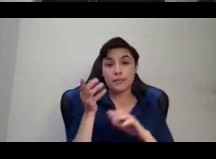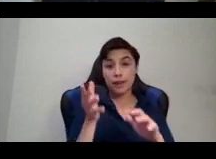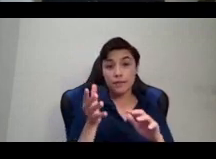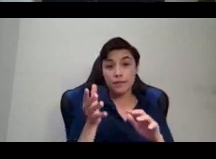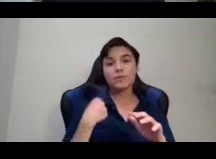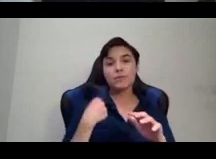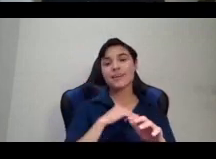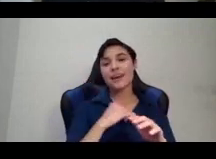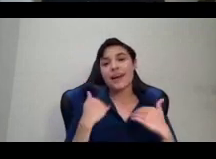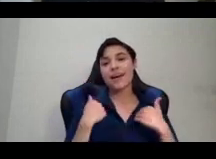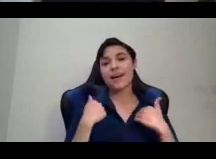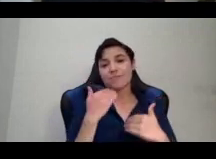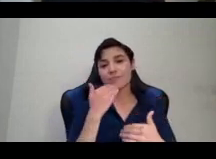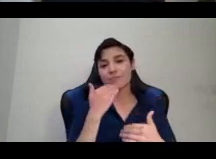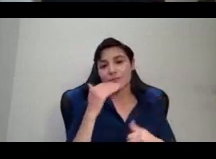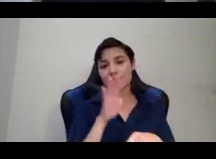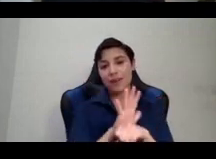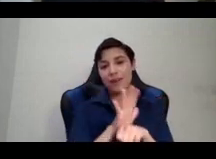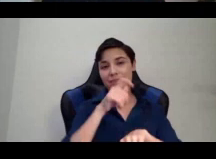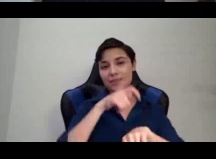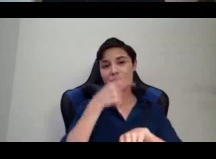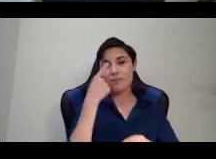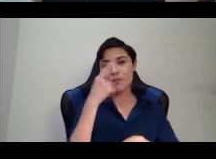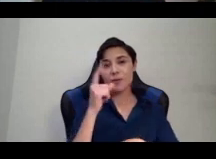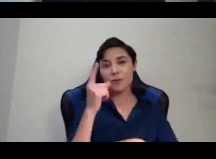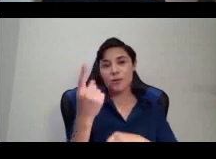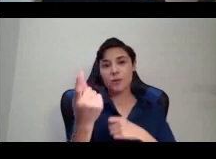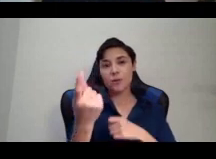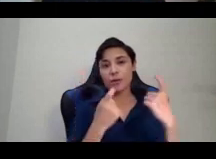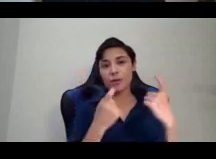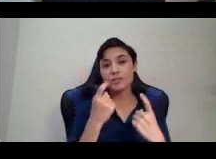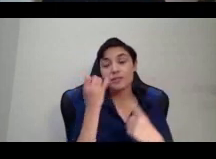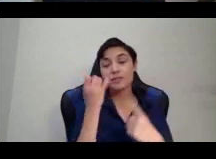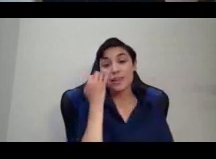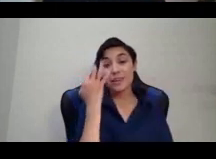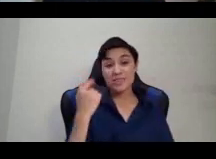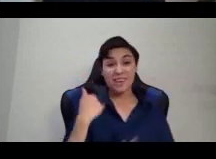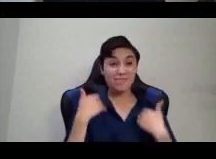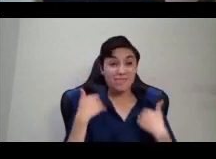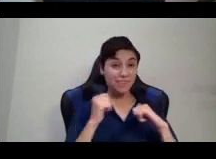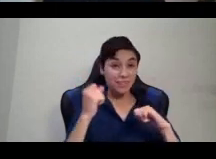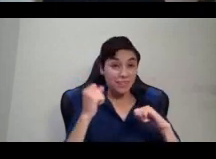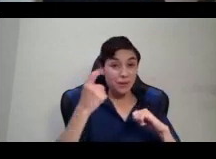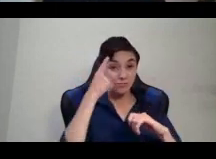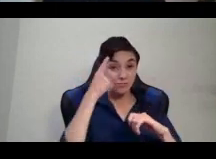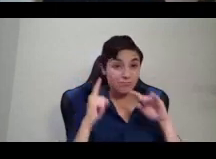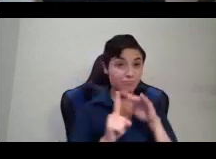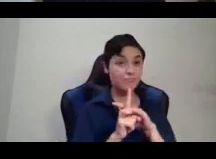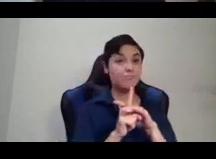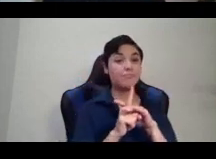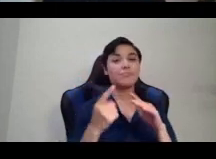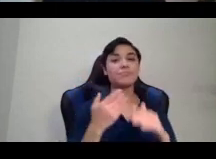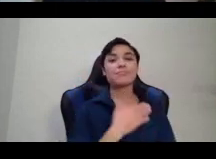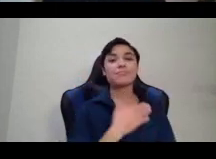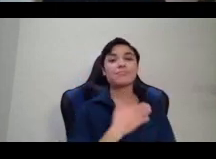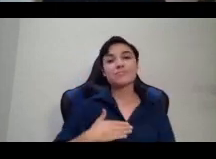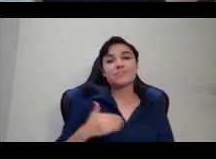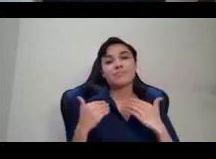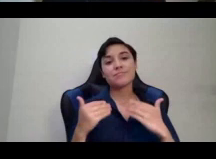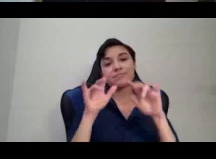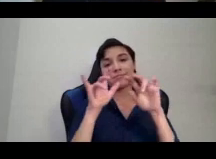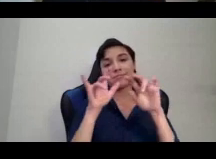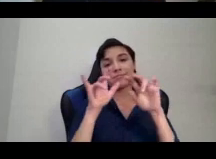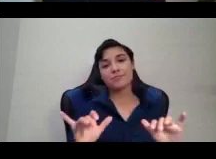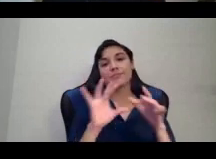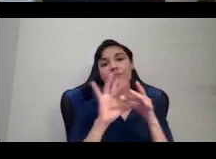ahead and ask any, if you have them, you can put them in your chat. It looks like we've got people joining us from YouTube, folks